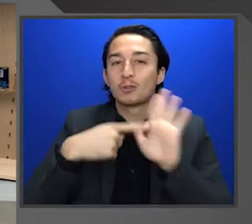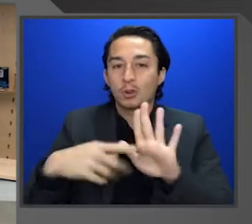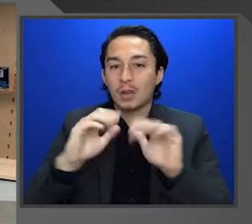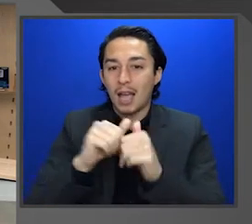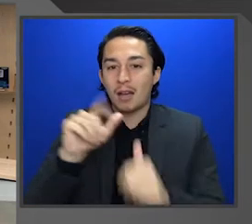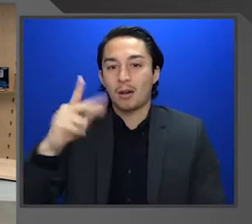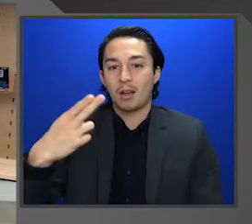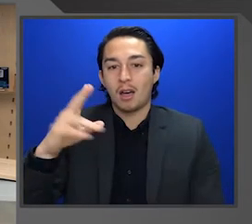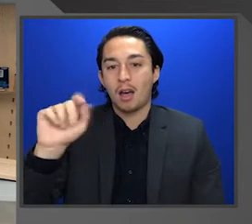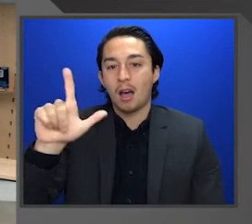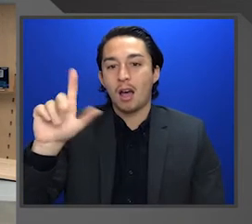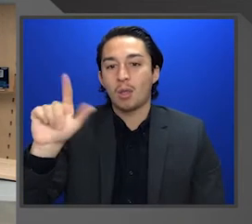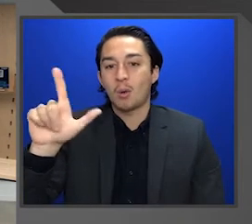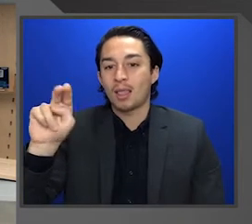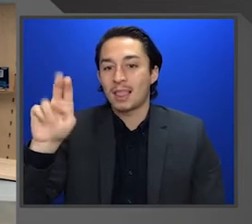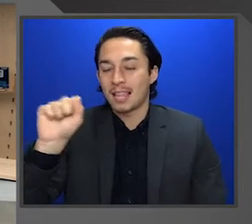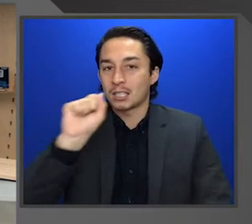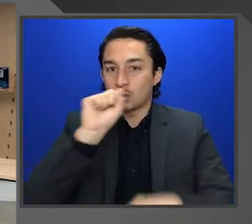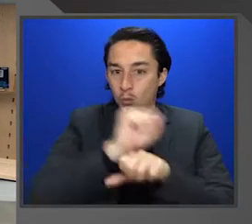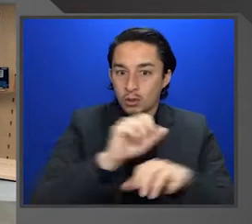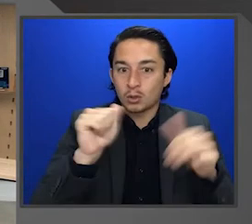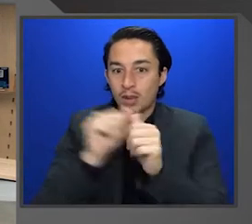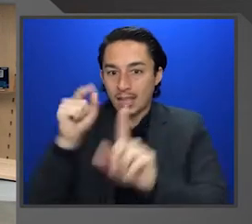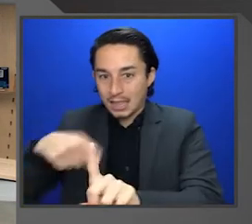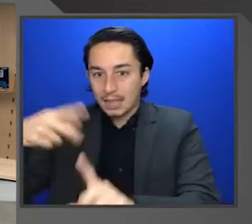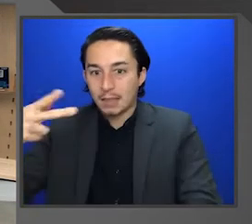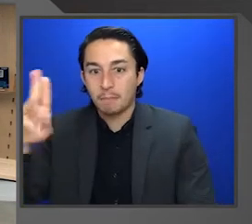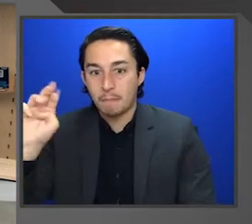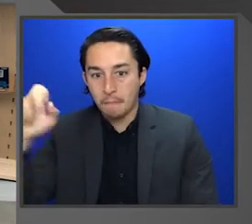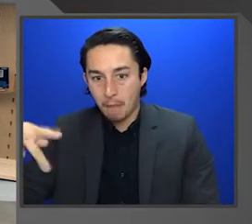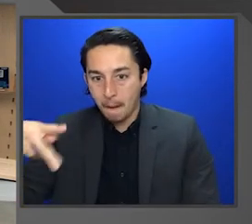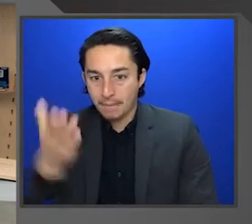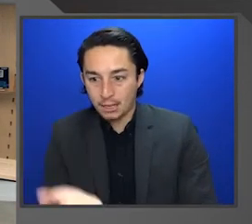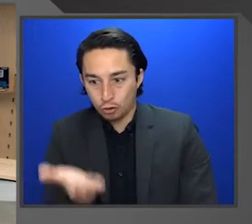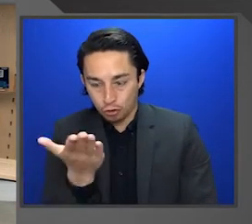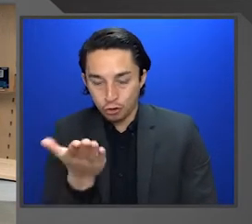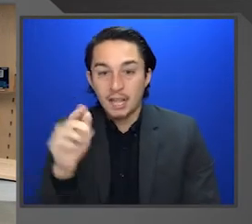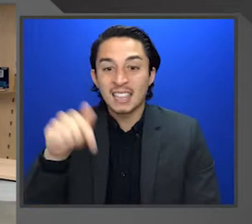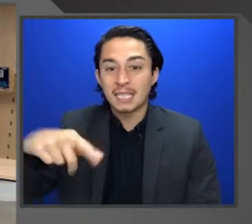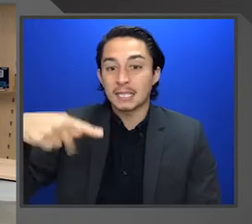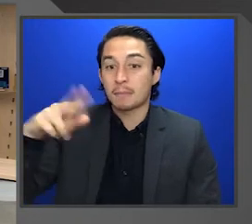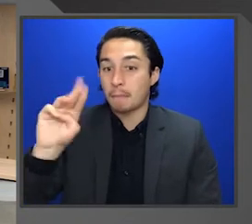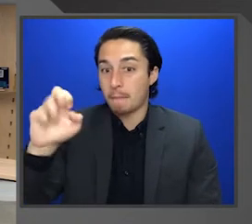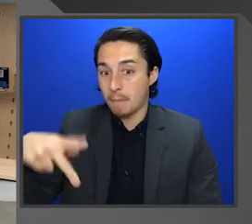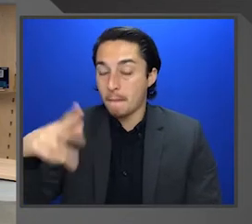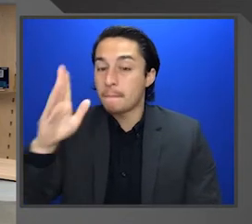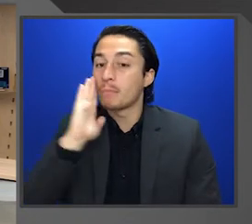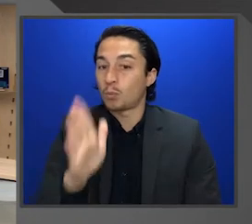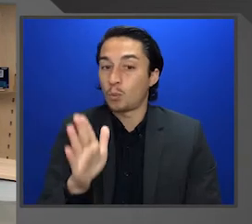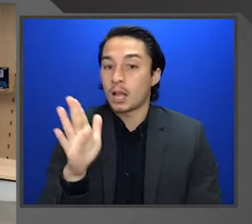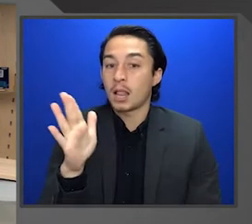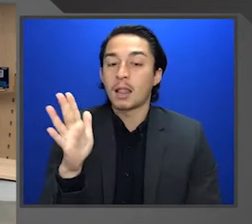I'm going to be showing you how the HoloLens works, specifically with the Howden pump here. This pump will